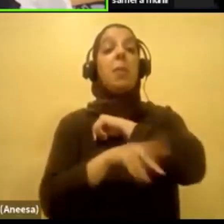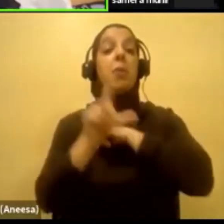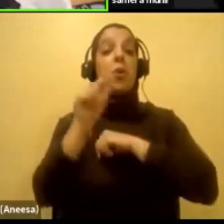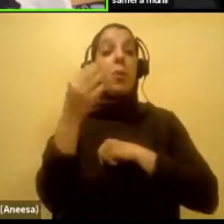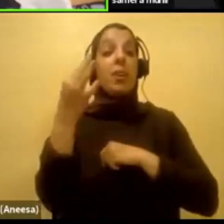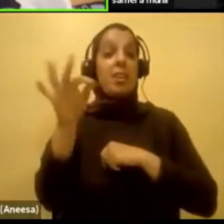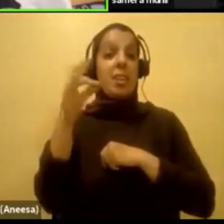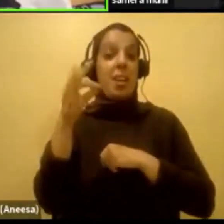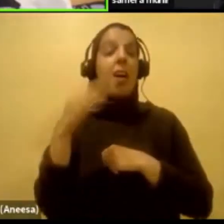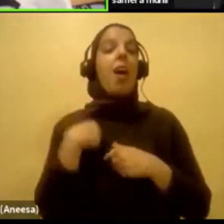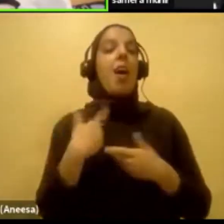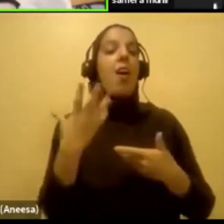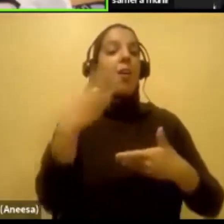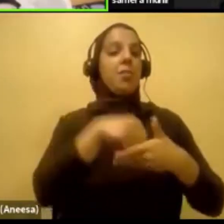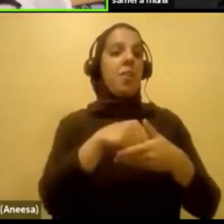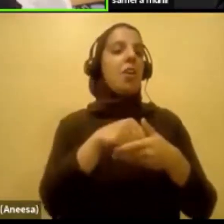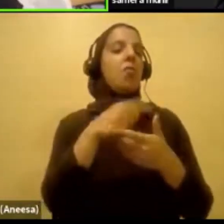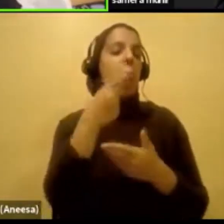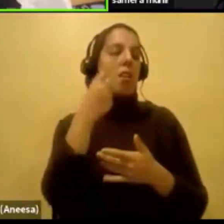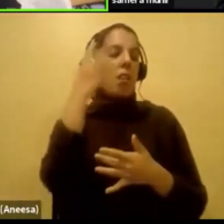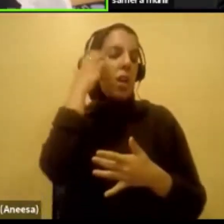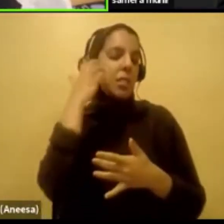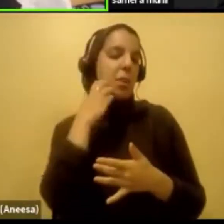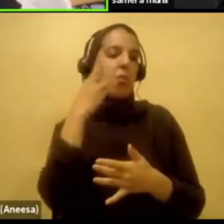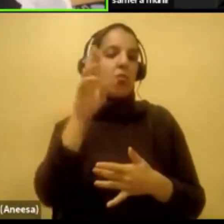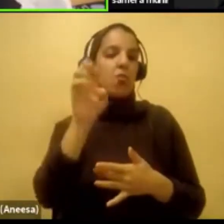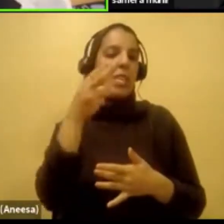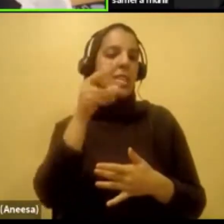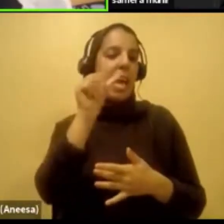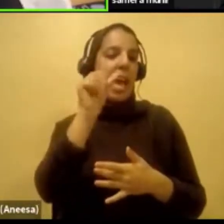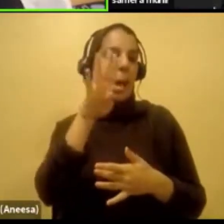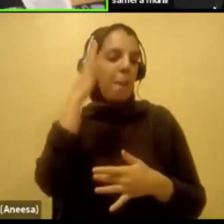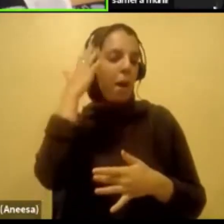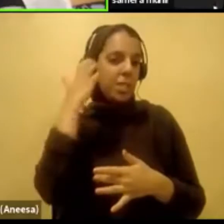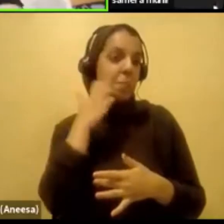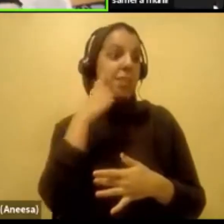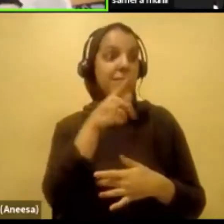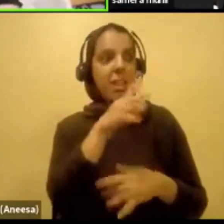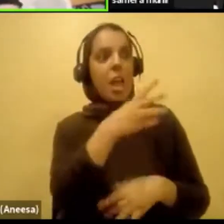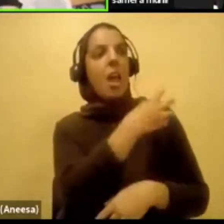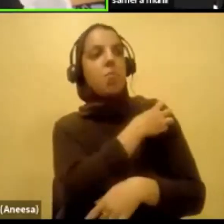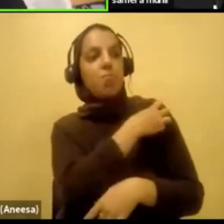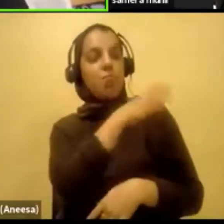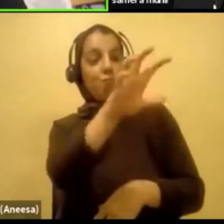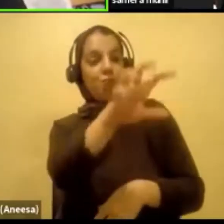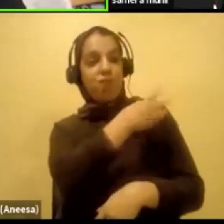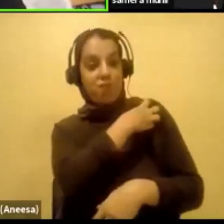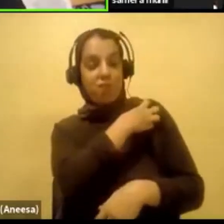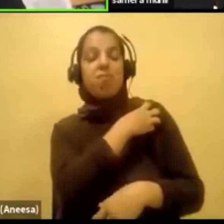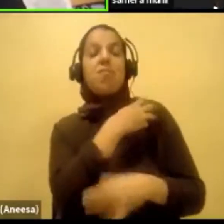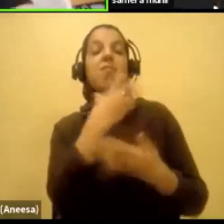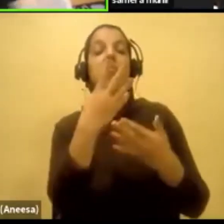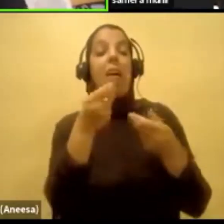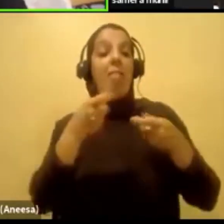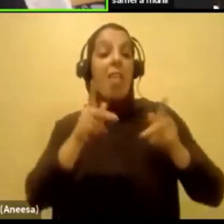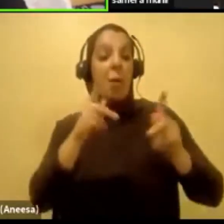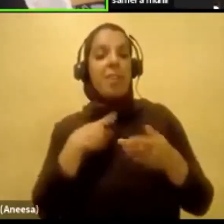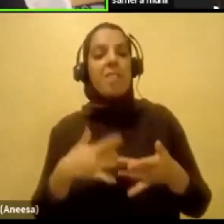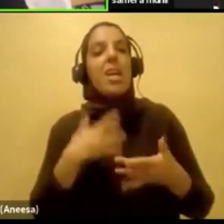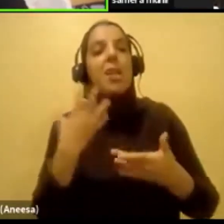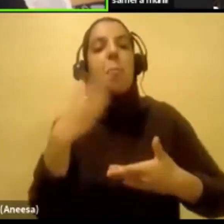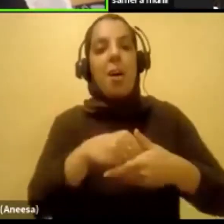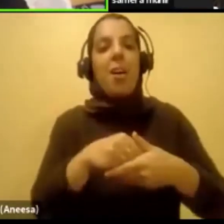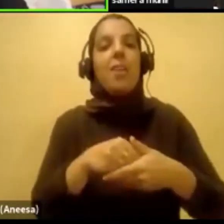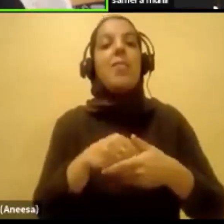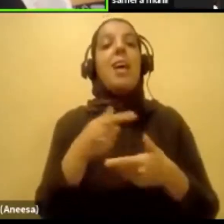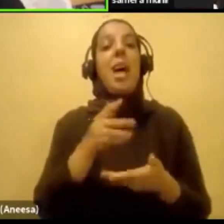Bloorview Kids Rehabilitation Hospital. This hospital enabled me and gave me a sense of belonging. From there, I started to get more involved in